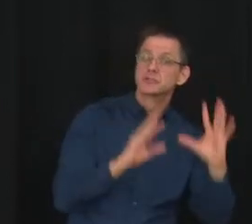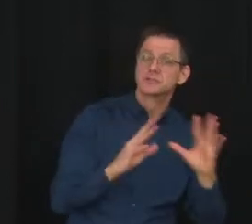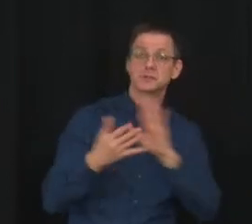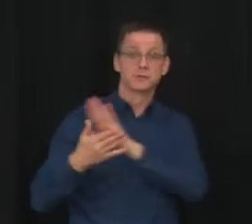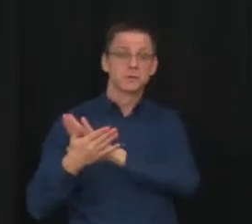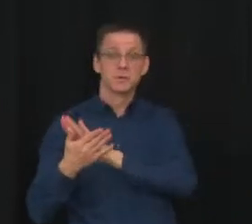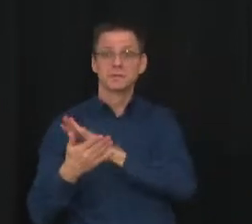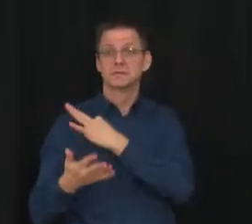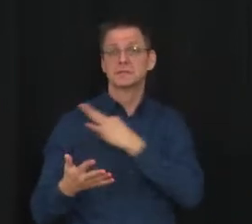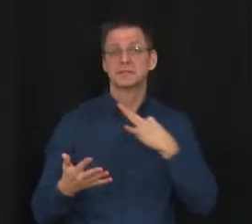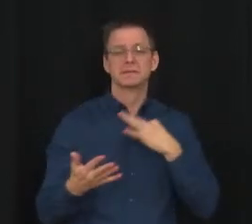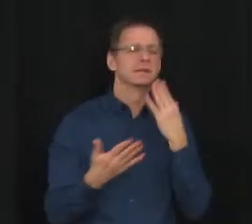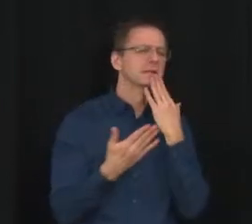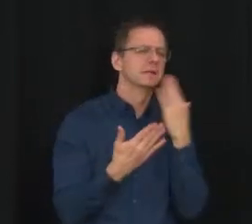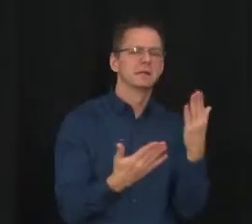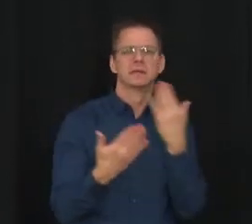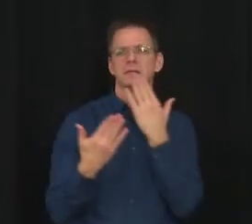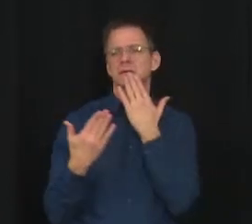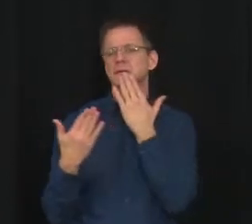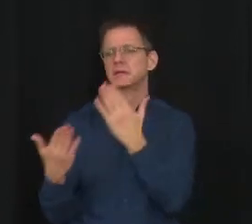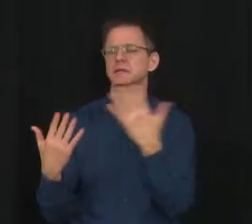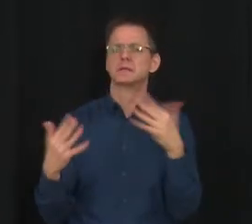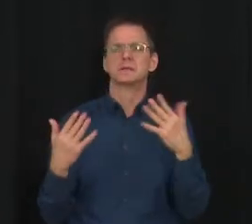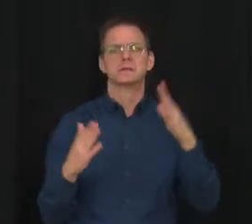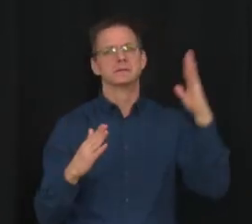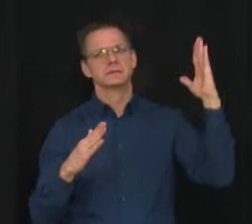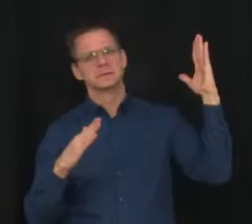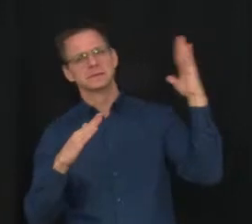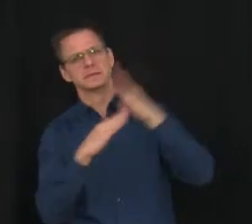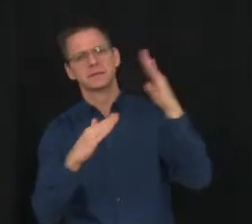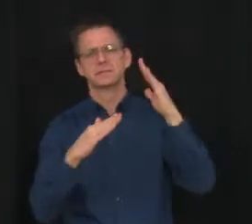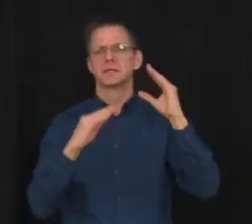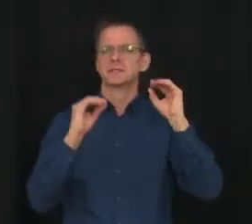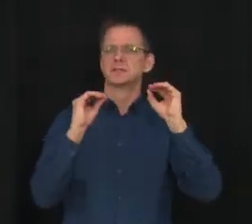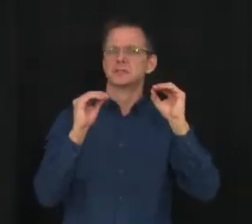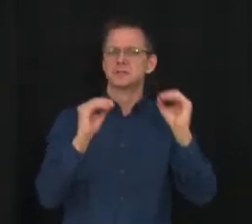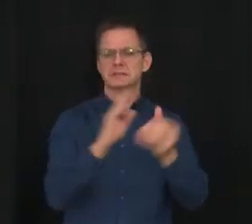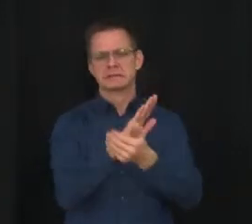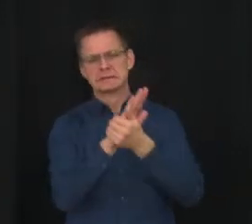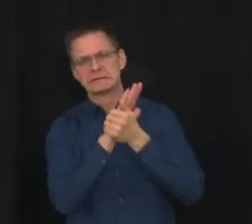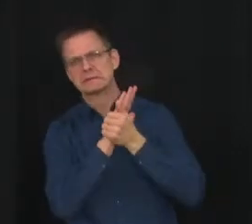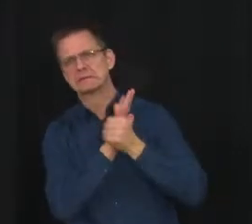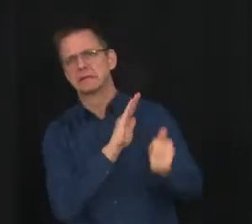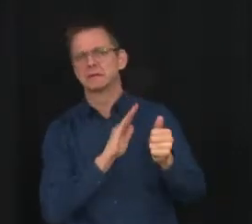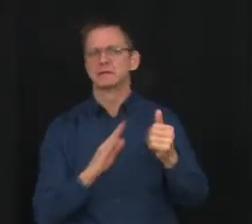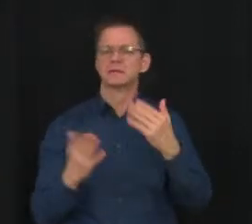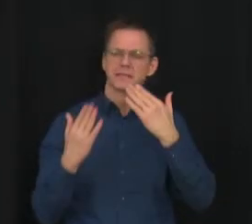Alberta is known for. Now, I will turn it over to Dr. Hinshaw for her update.